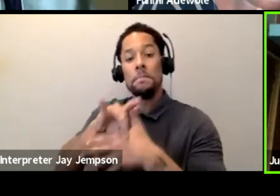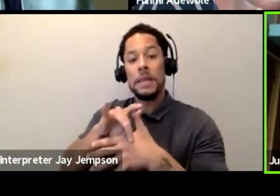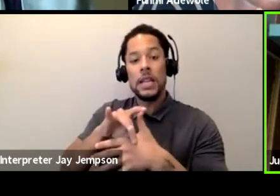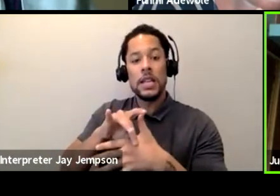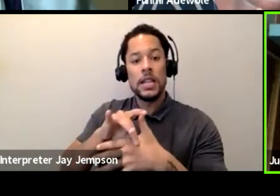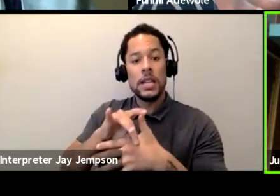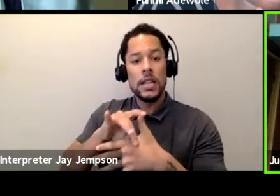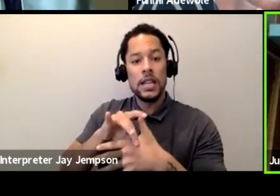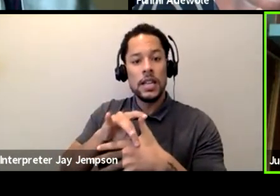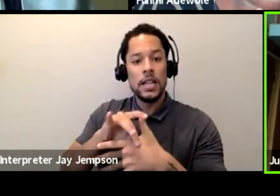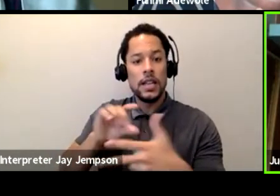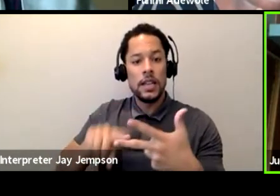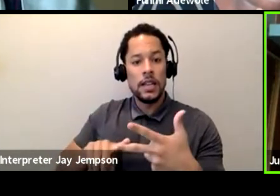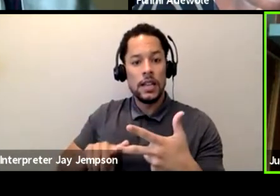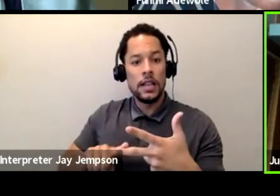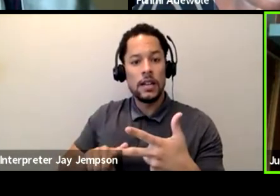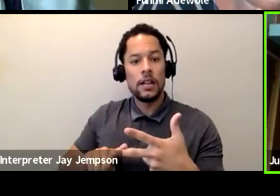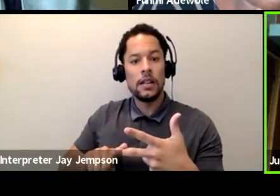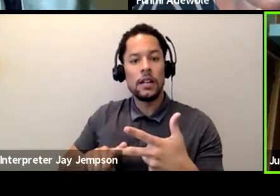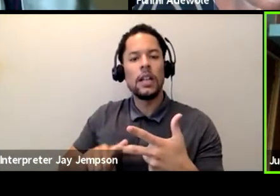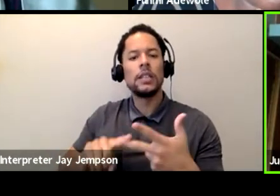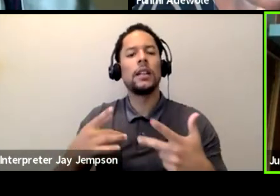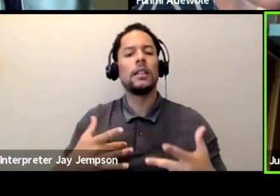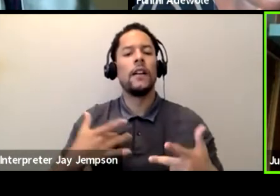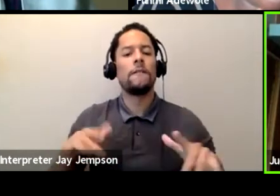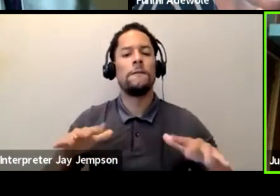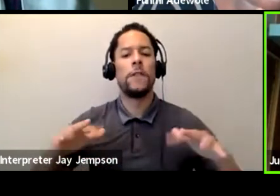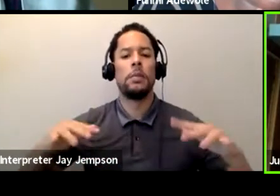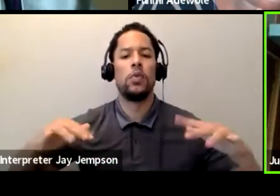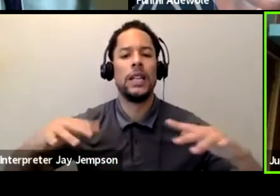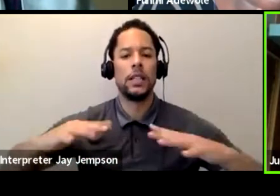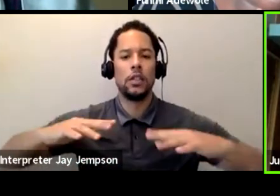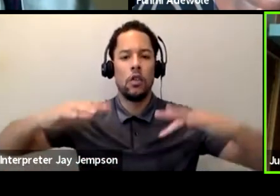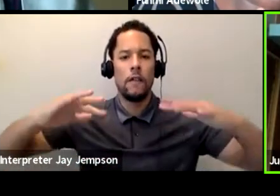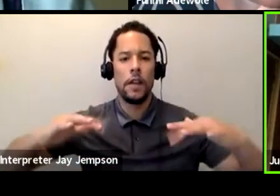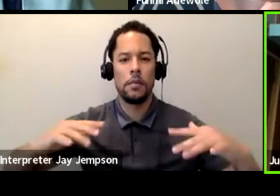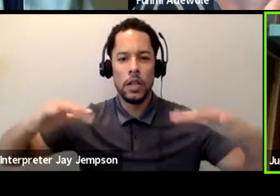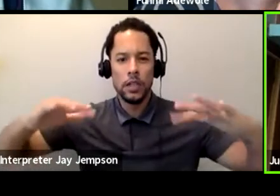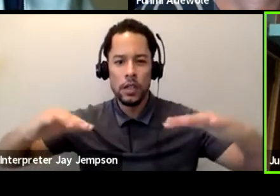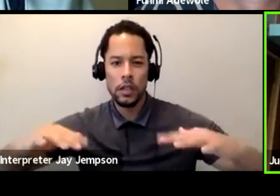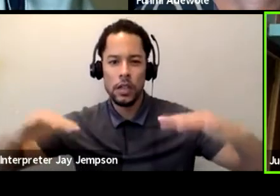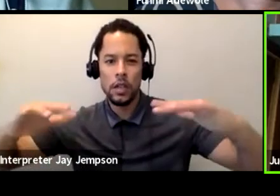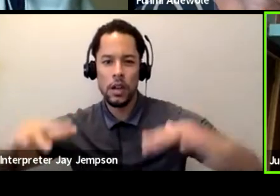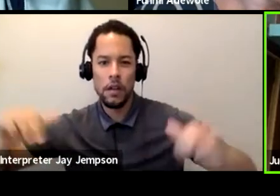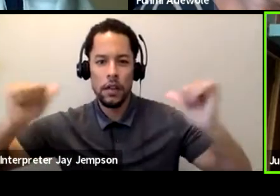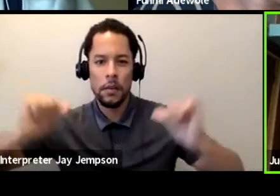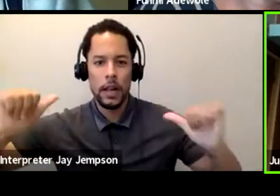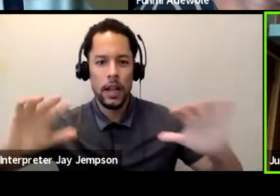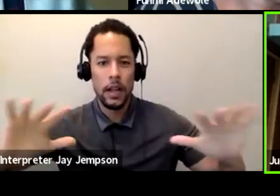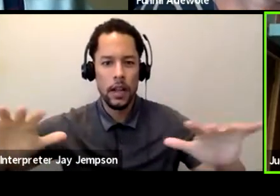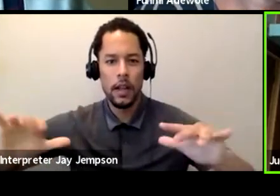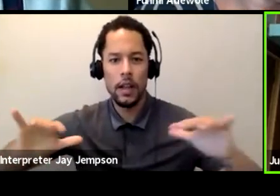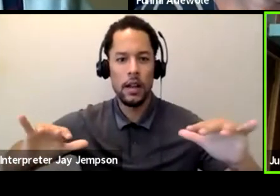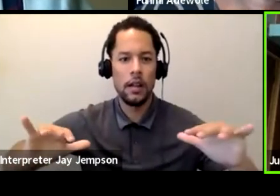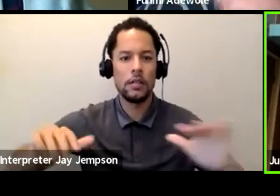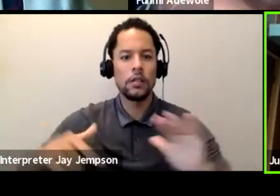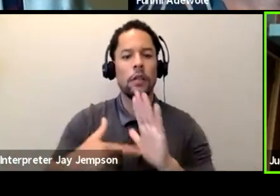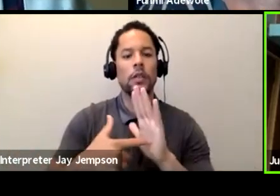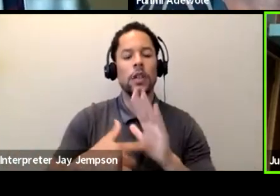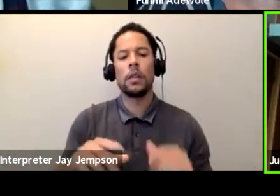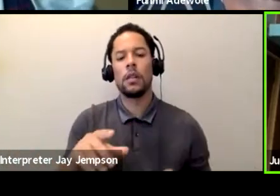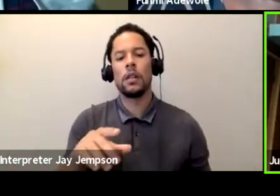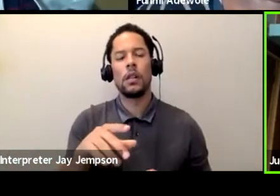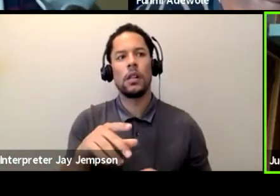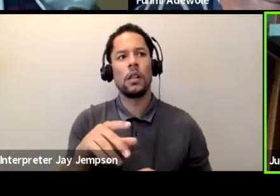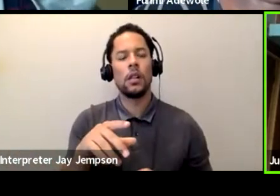reverberation of the play is. How do we? So you see a situation where I take a play. I'm sure you